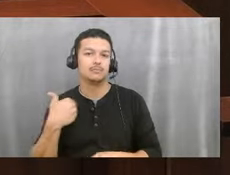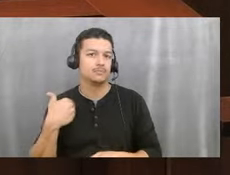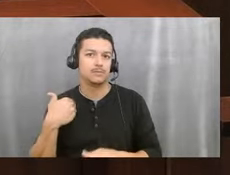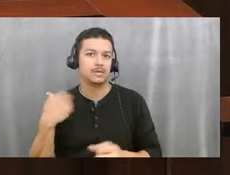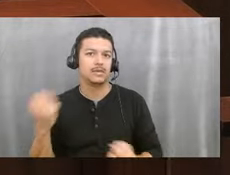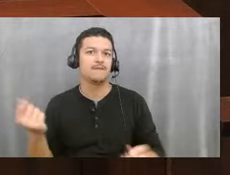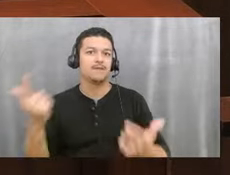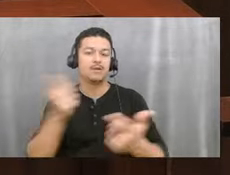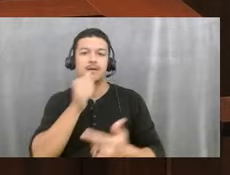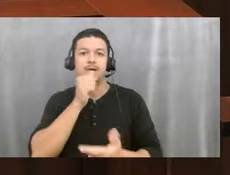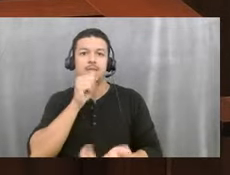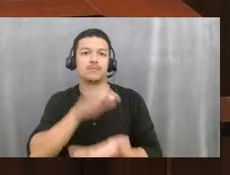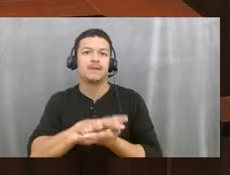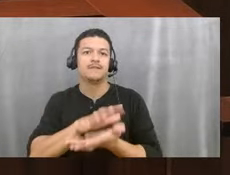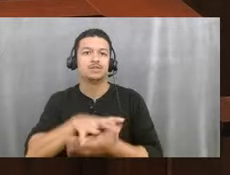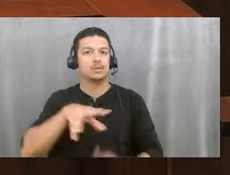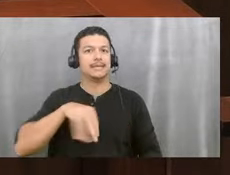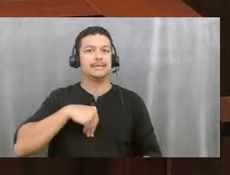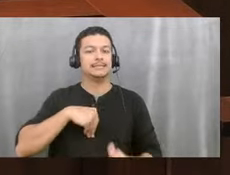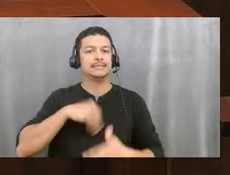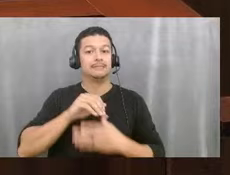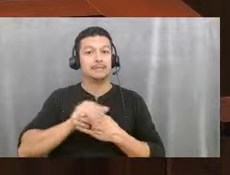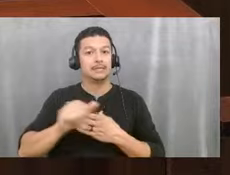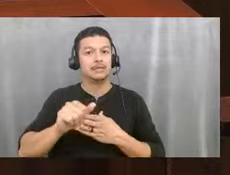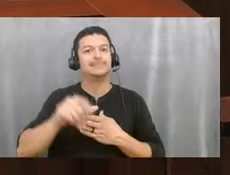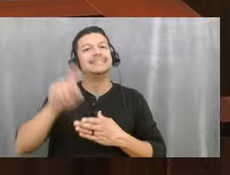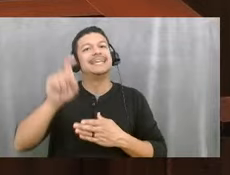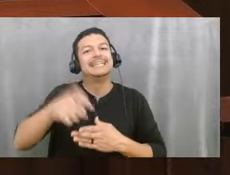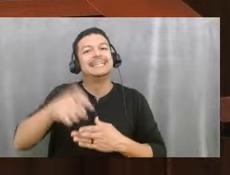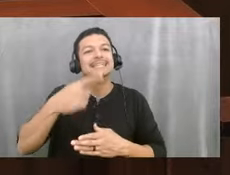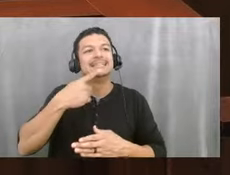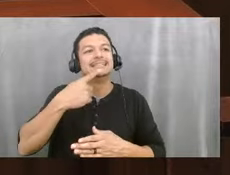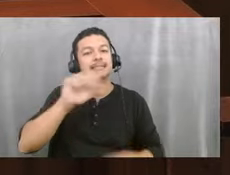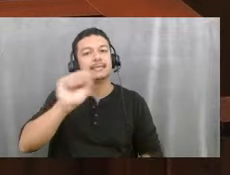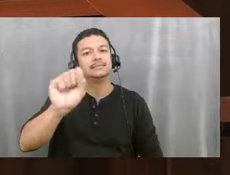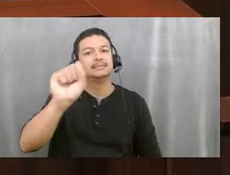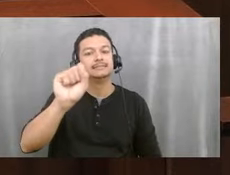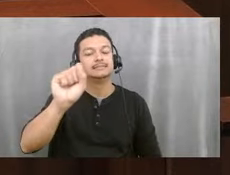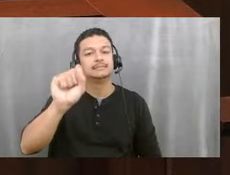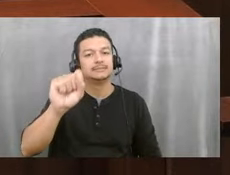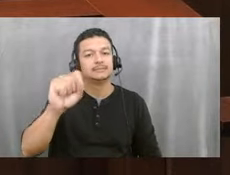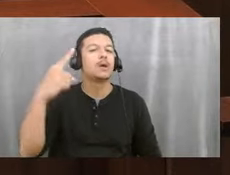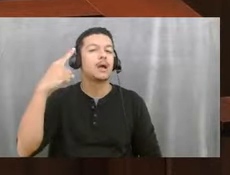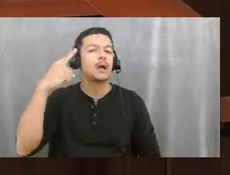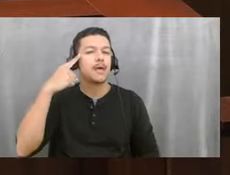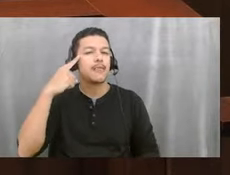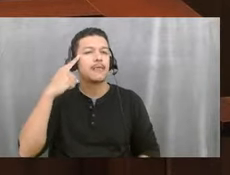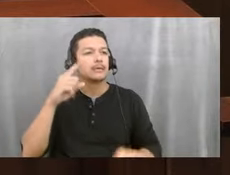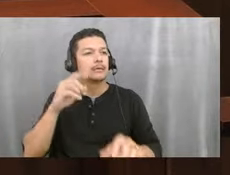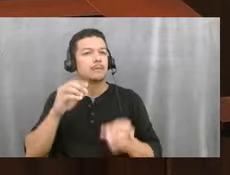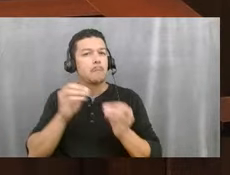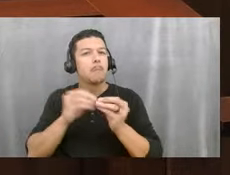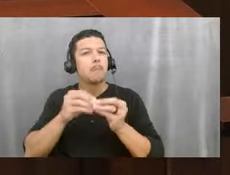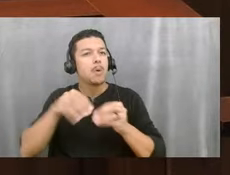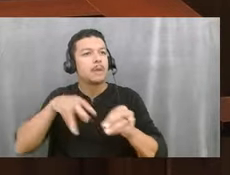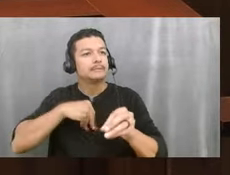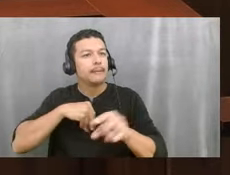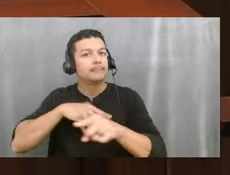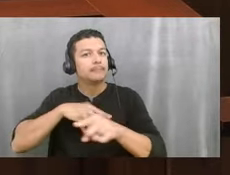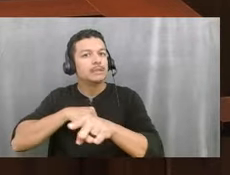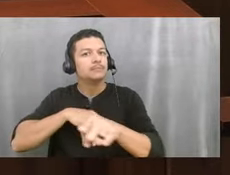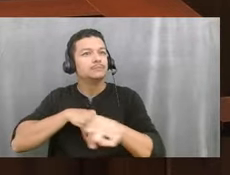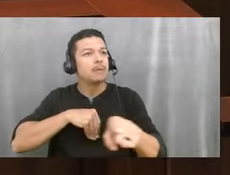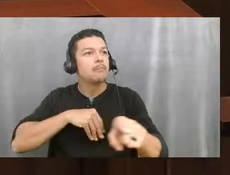accepting the dollars. They have to say yes. And so I think as this gets more commonplace, you're going to see more private schools saying yes.